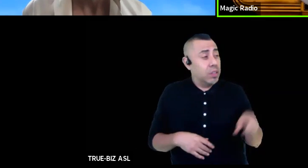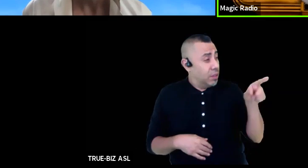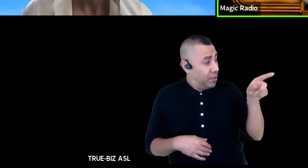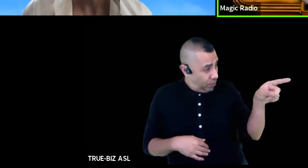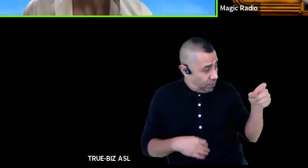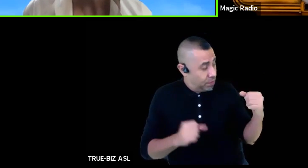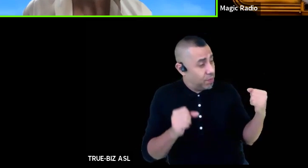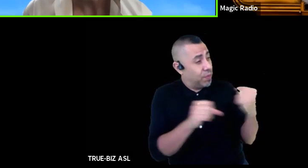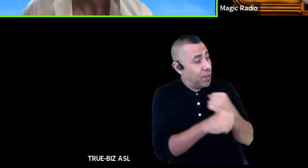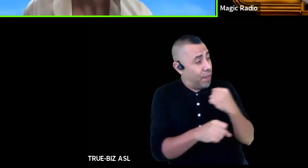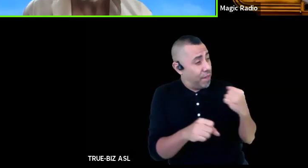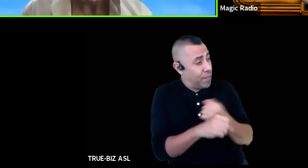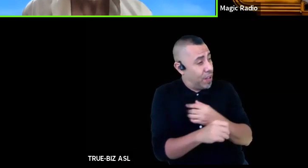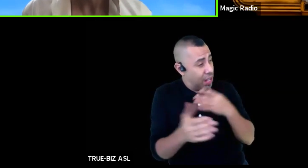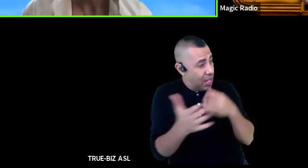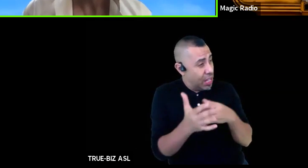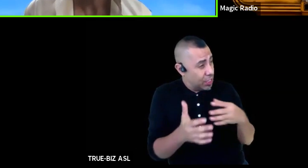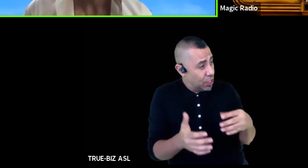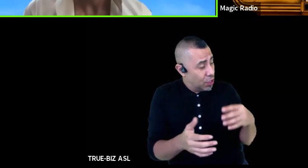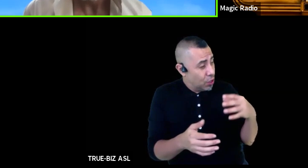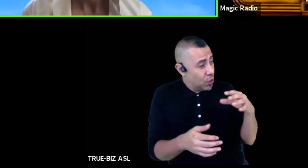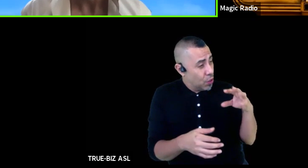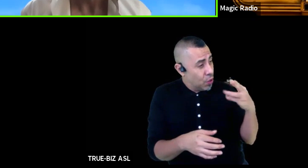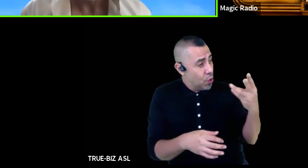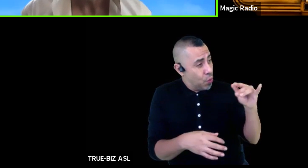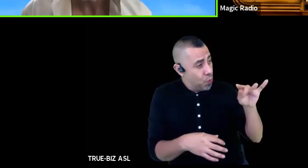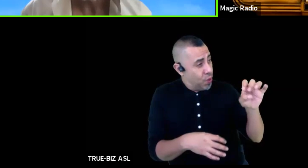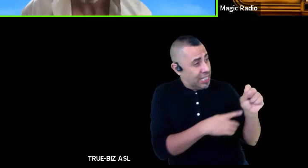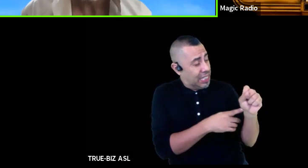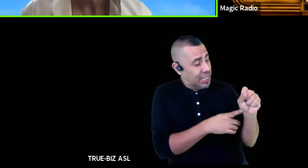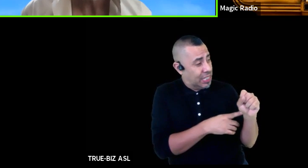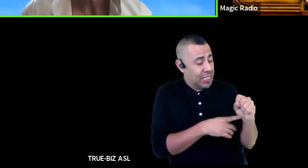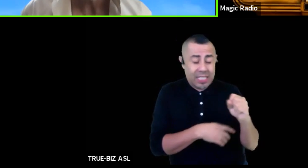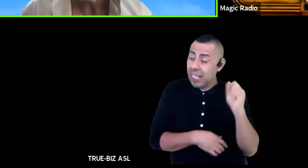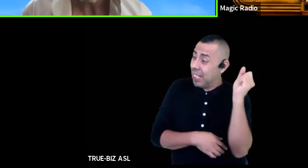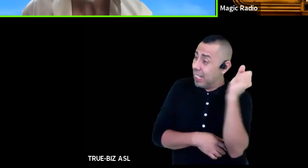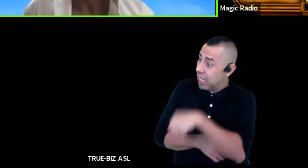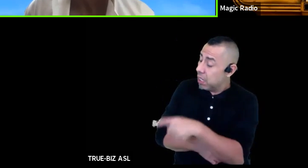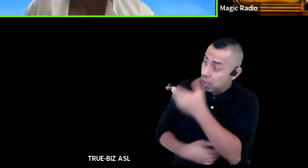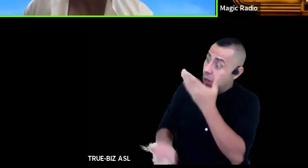whites? I certainly did who knows maybe we fought together